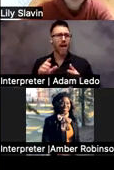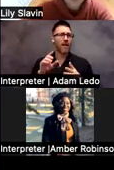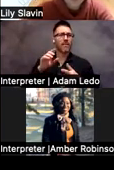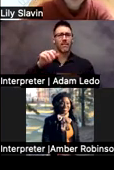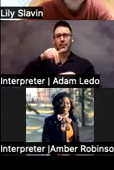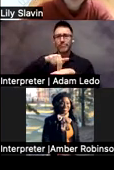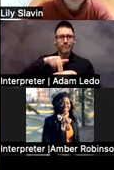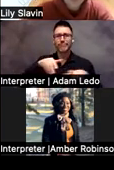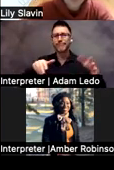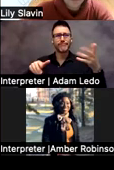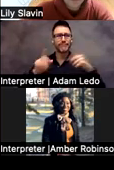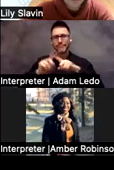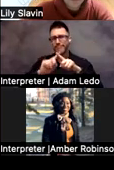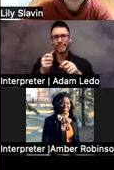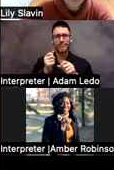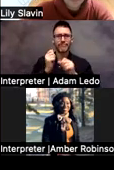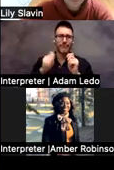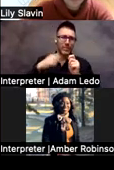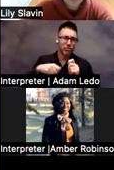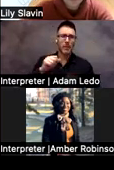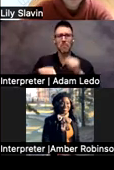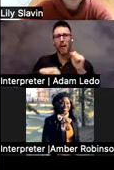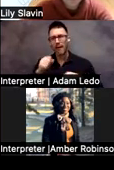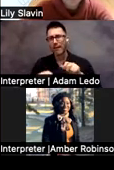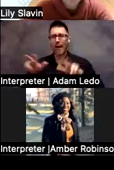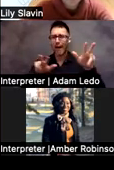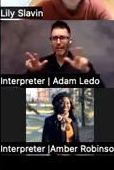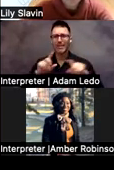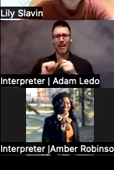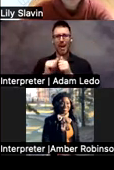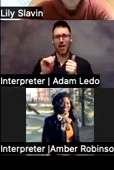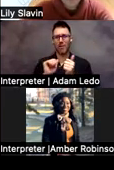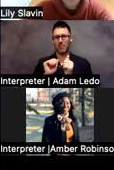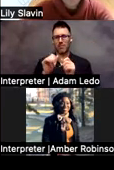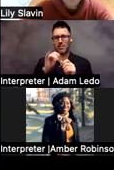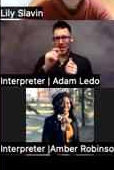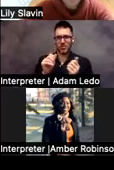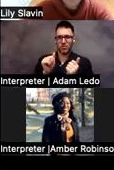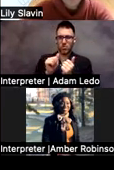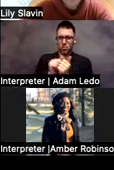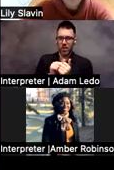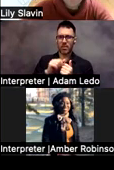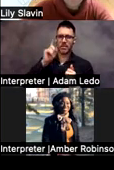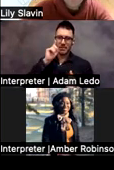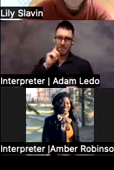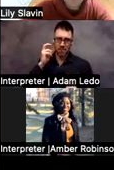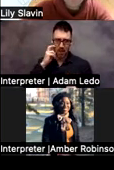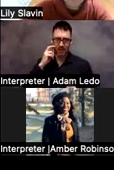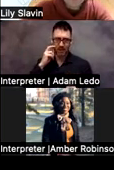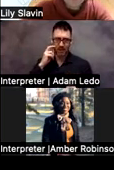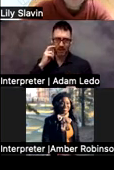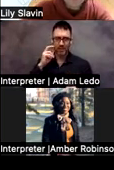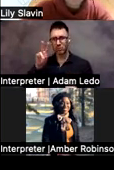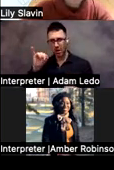with visual impairments and deafblindness can access all of those different activities. And then again, we have these